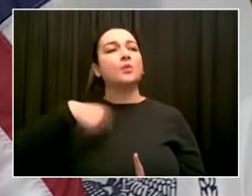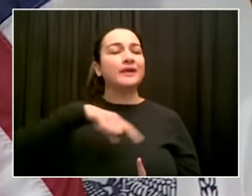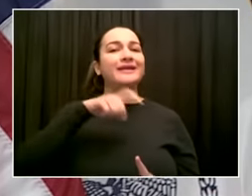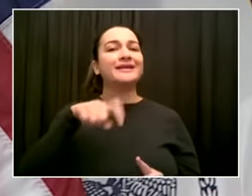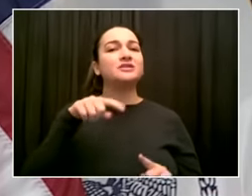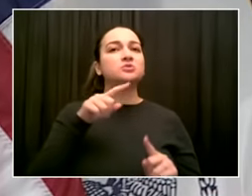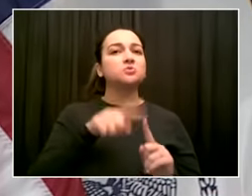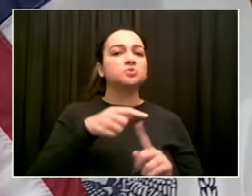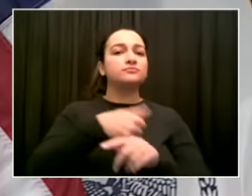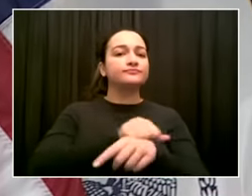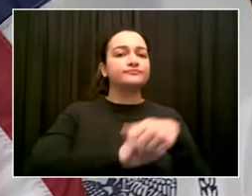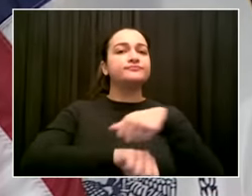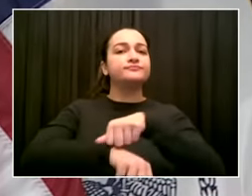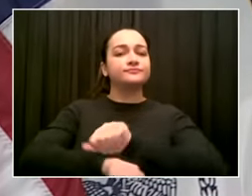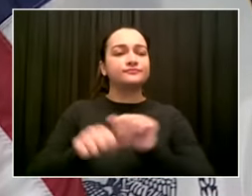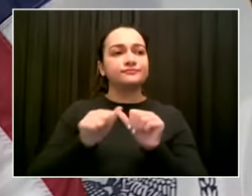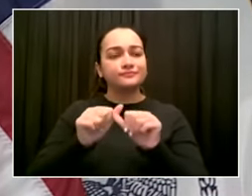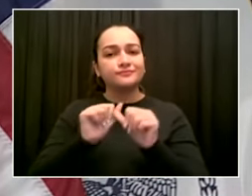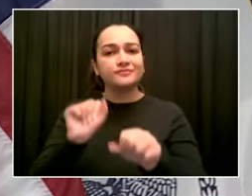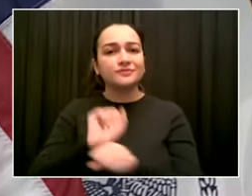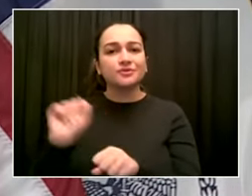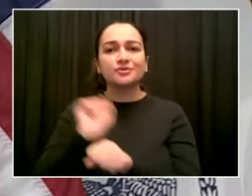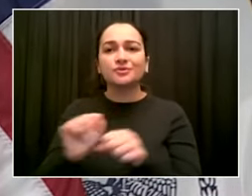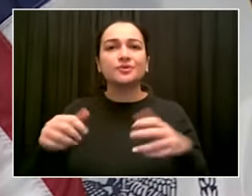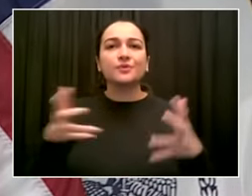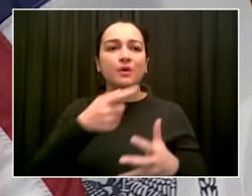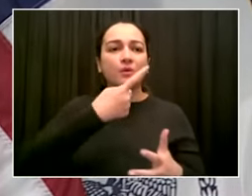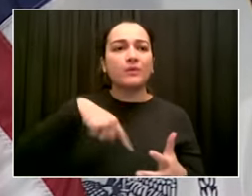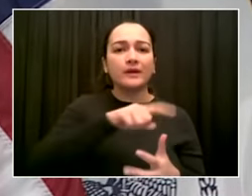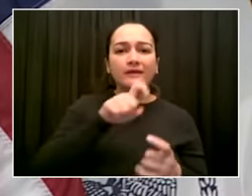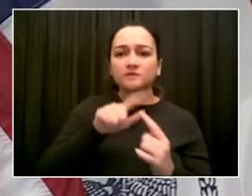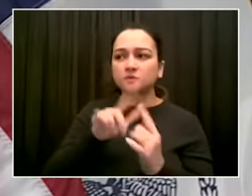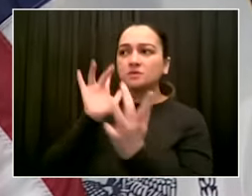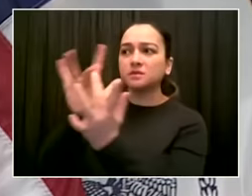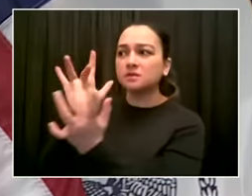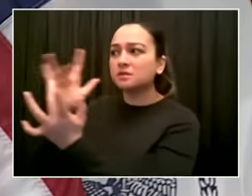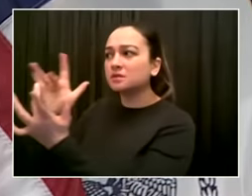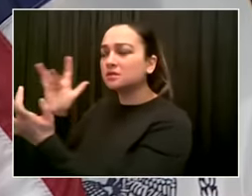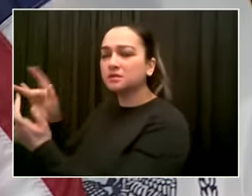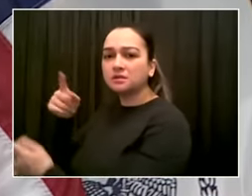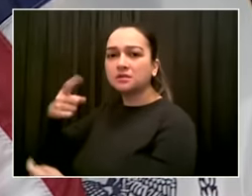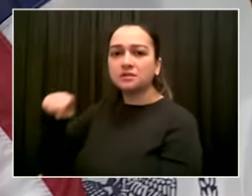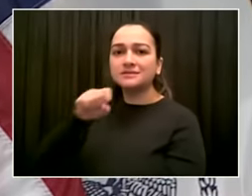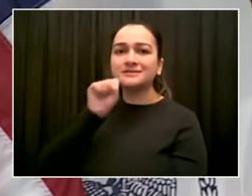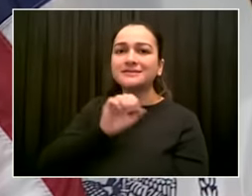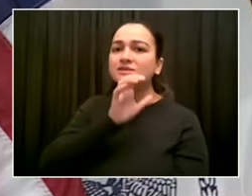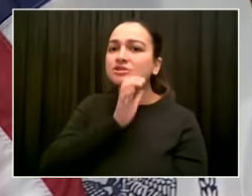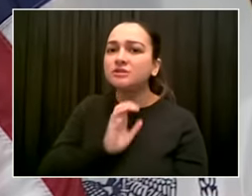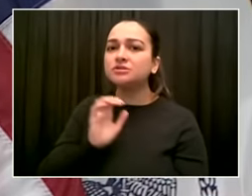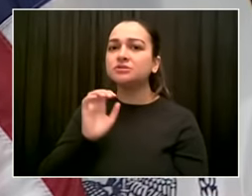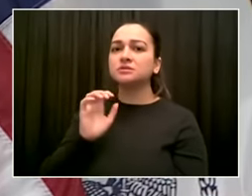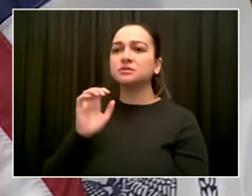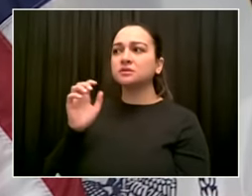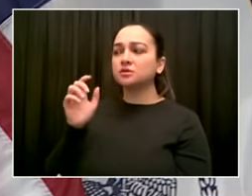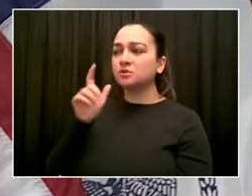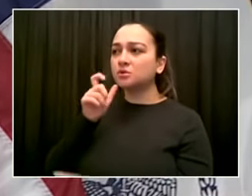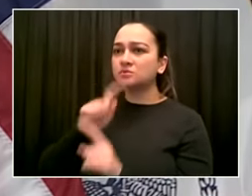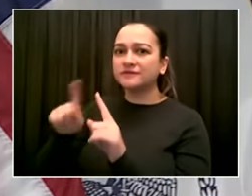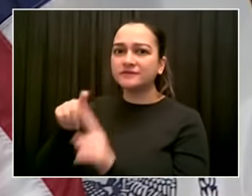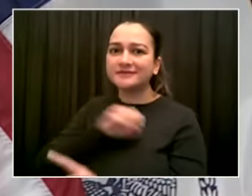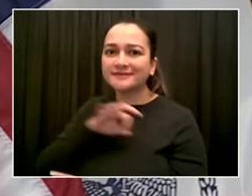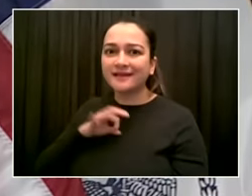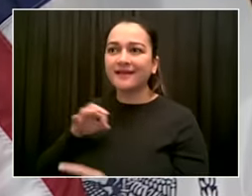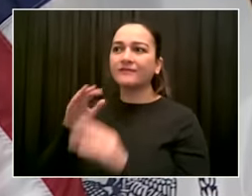but it's also a very labor-intensive process. It's slower by definition. You've got to literally send someone to each and every apartment or home.